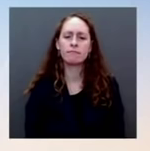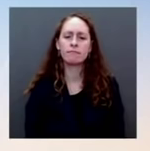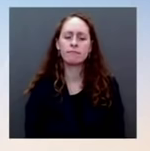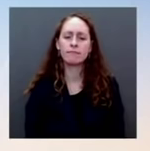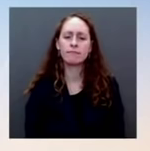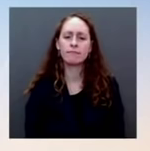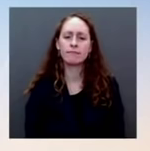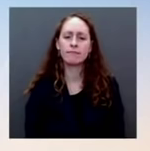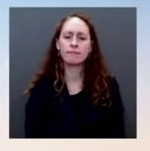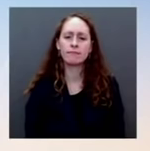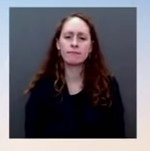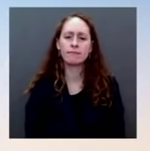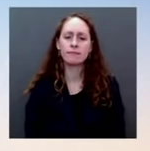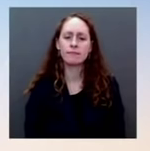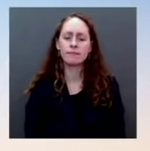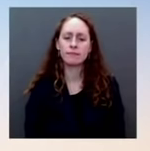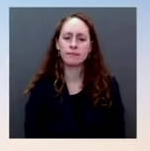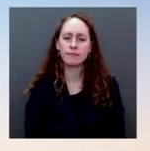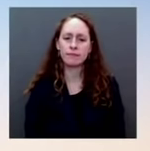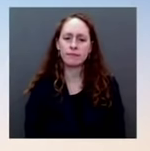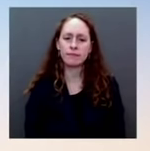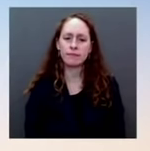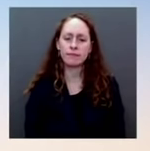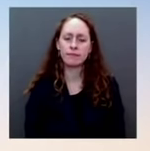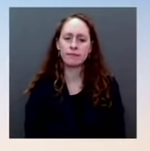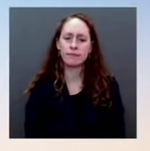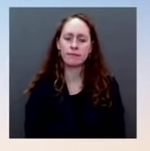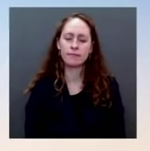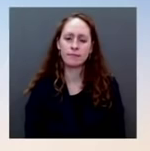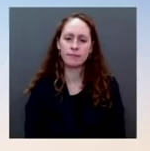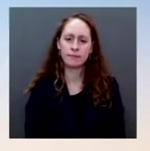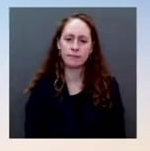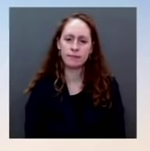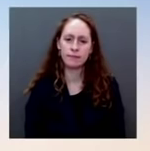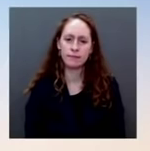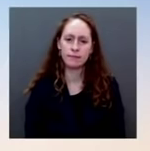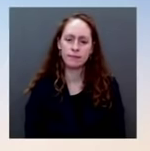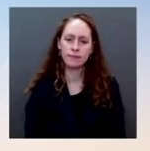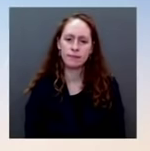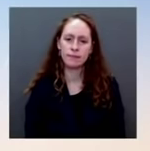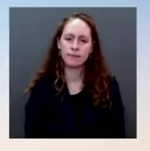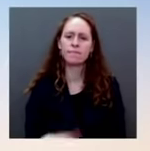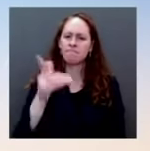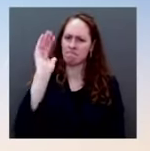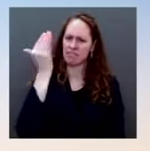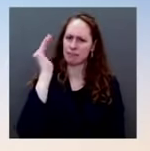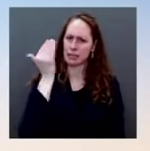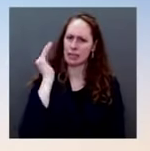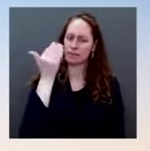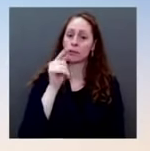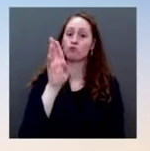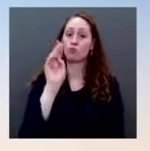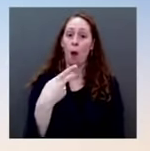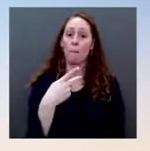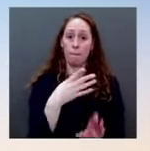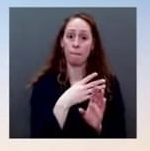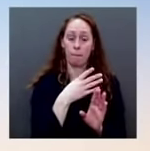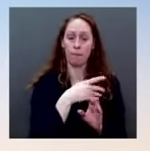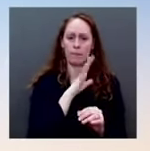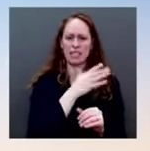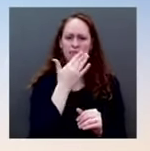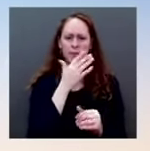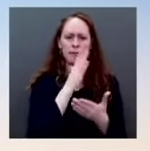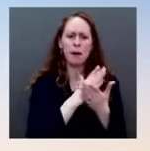Without asking you to disclose any classified information, can you assure us on two points? Number one, did your review